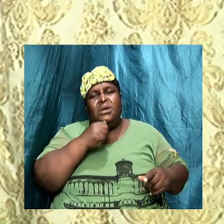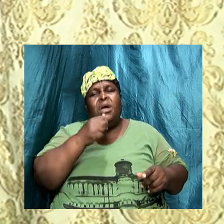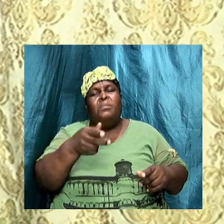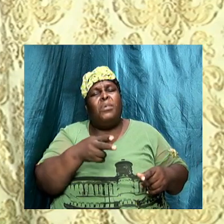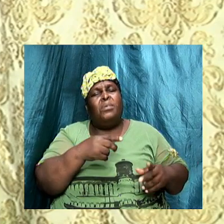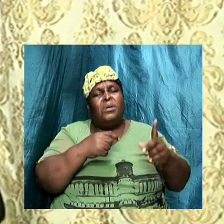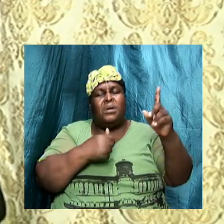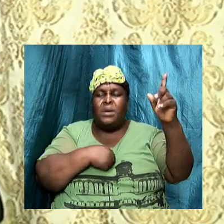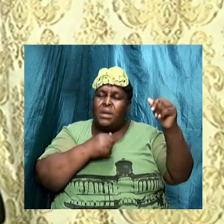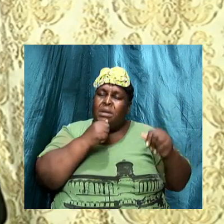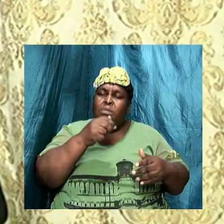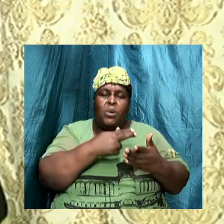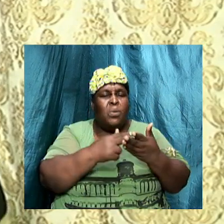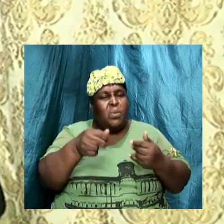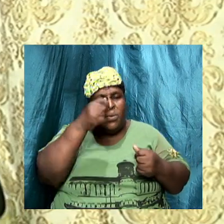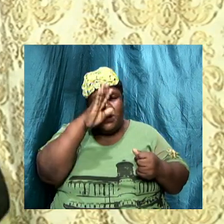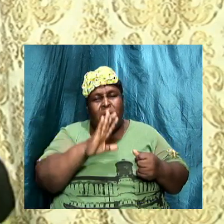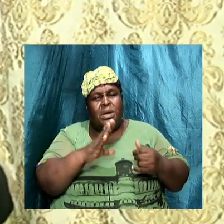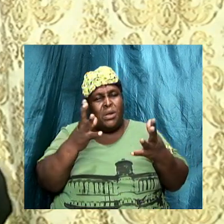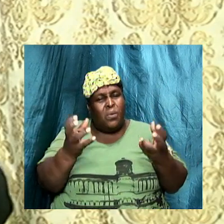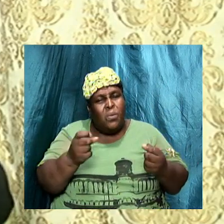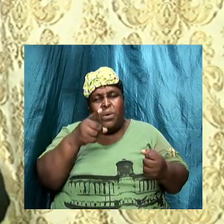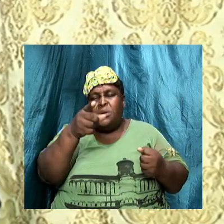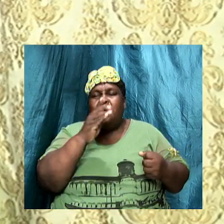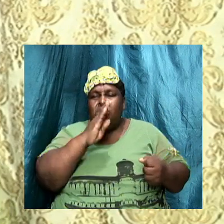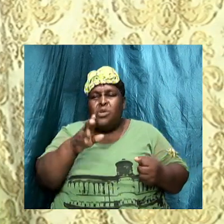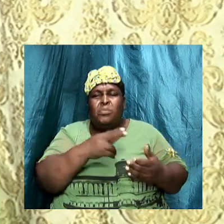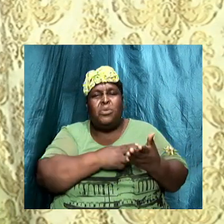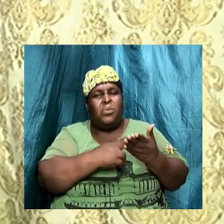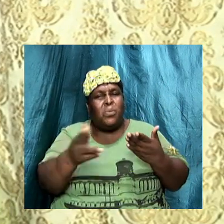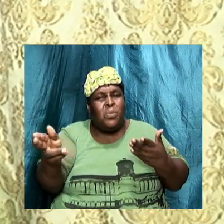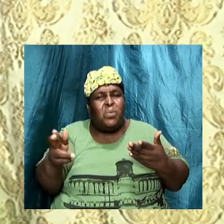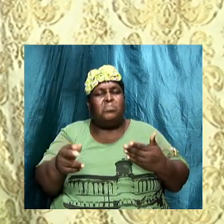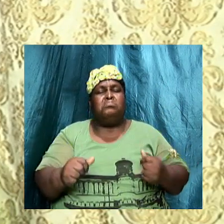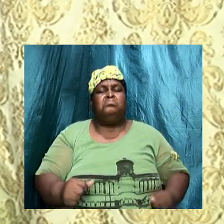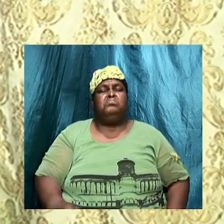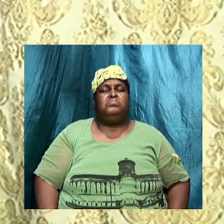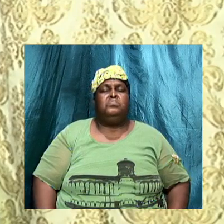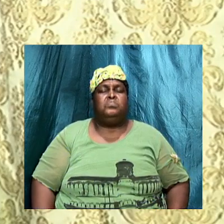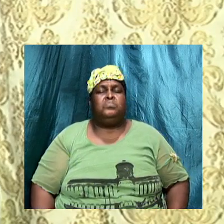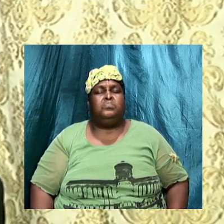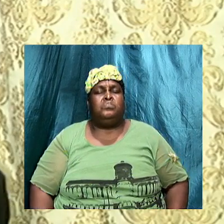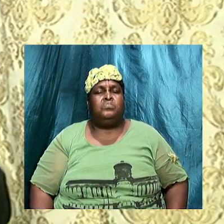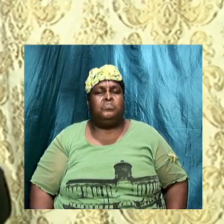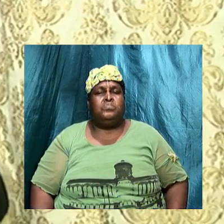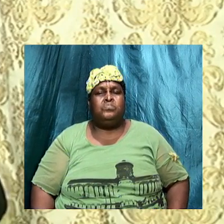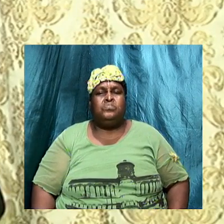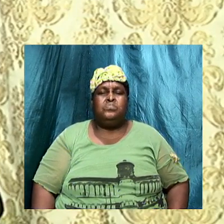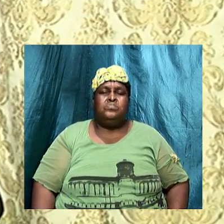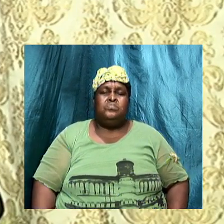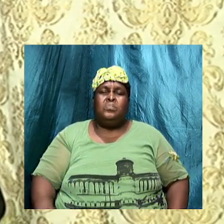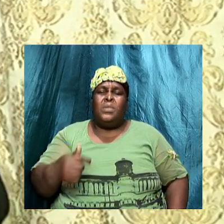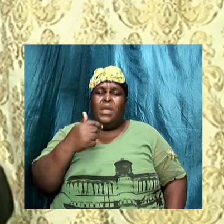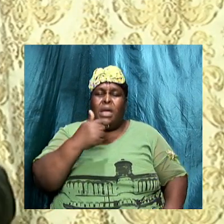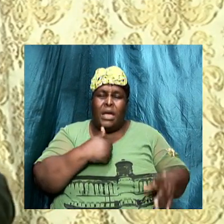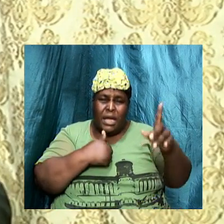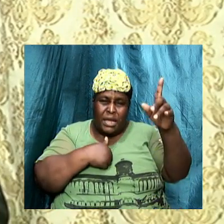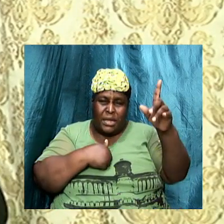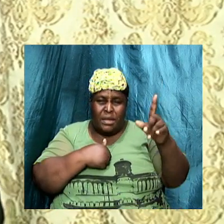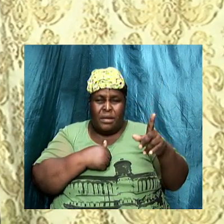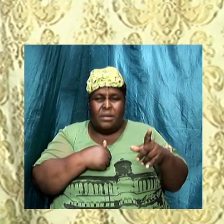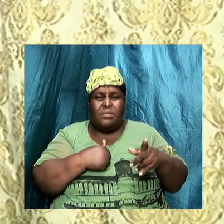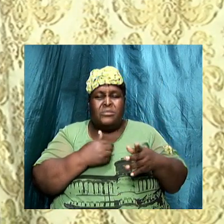holy. The call, when we look in the New Testament, Romans 12, verse 1, I beseech you by the